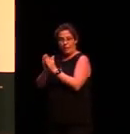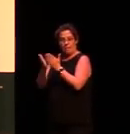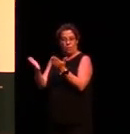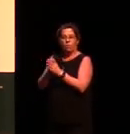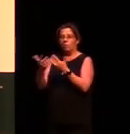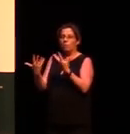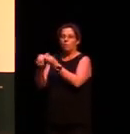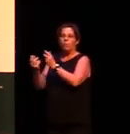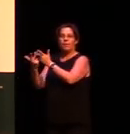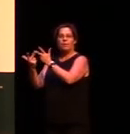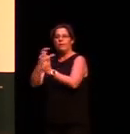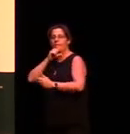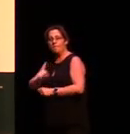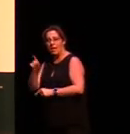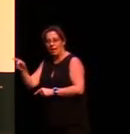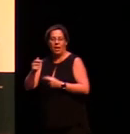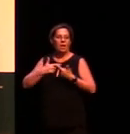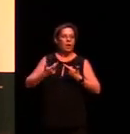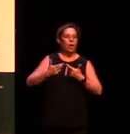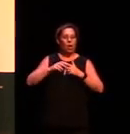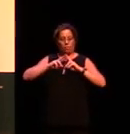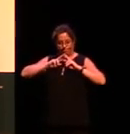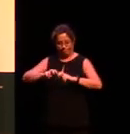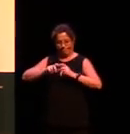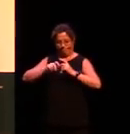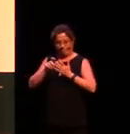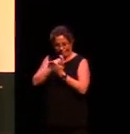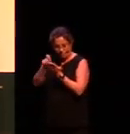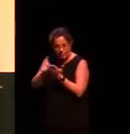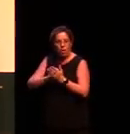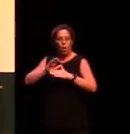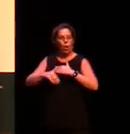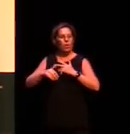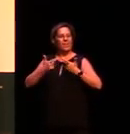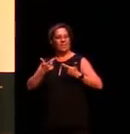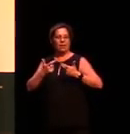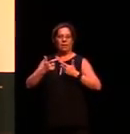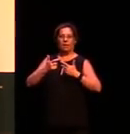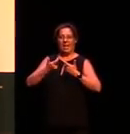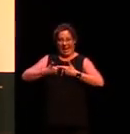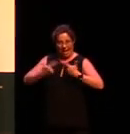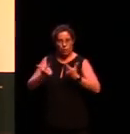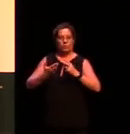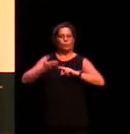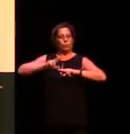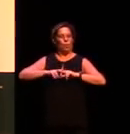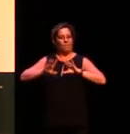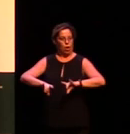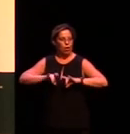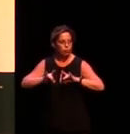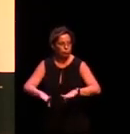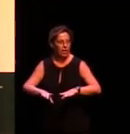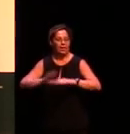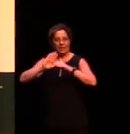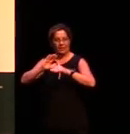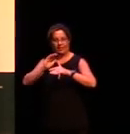languages, the languages and linguistics of Australia. It's probably not that widely known how much